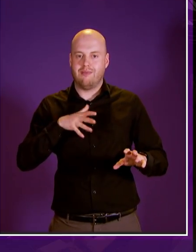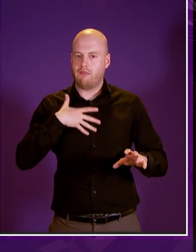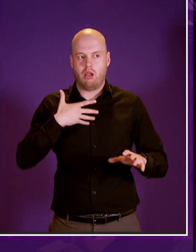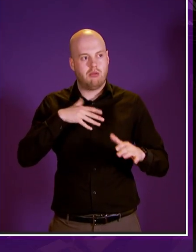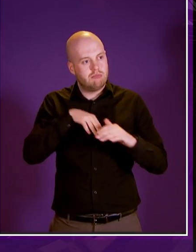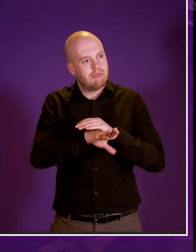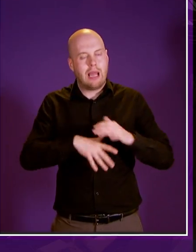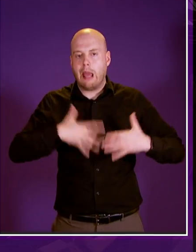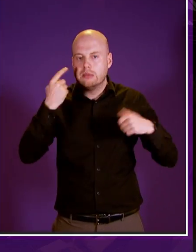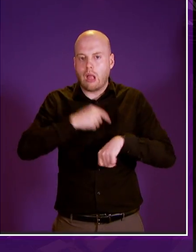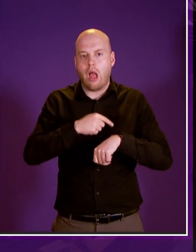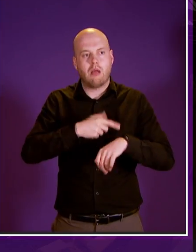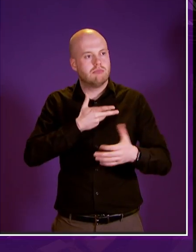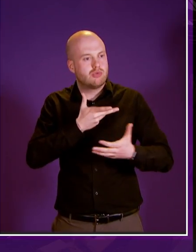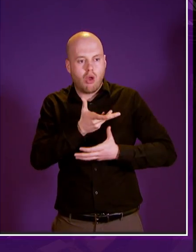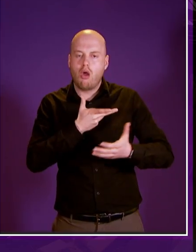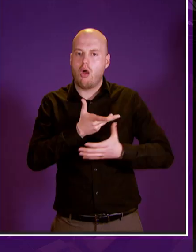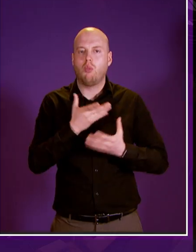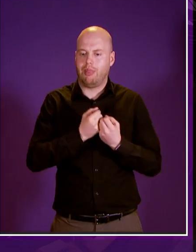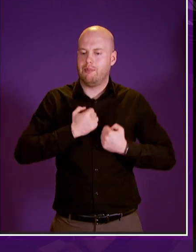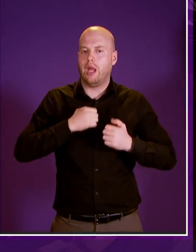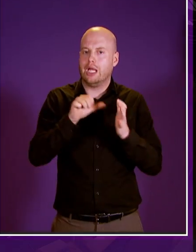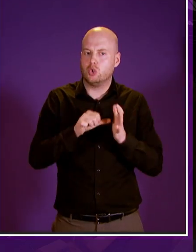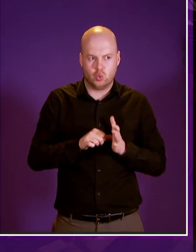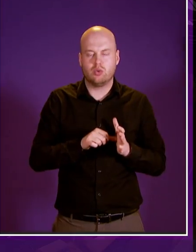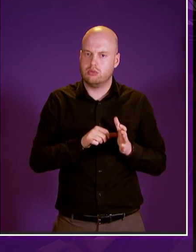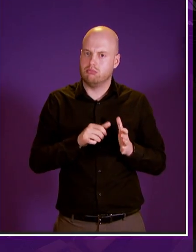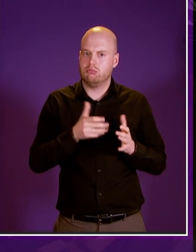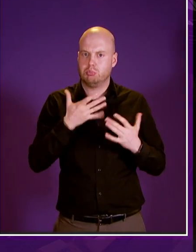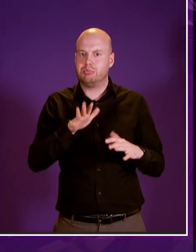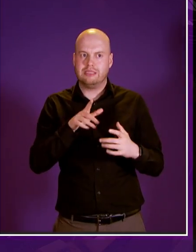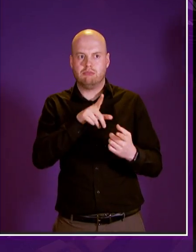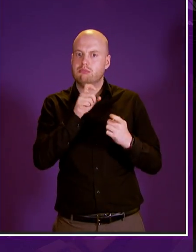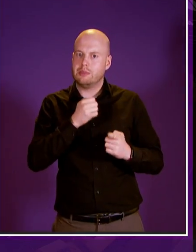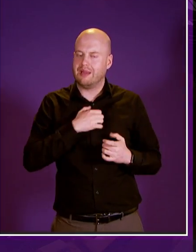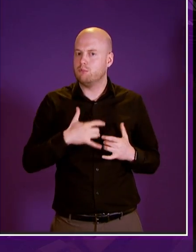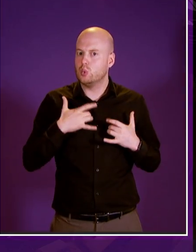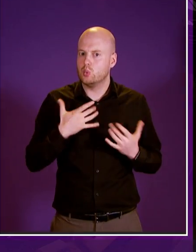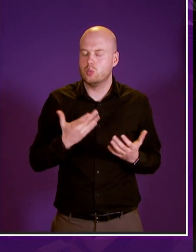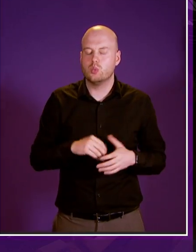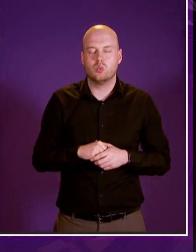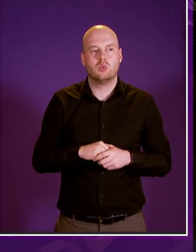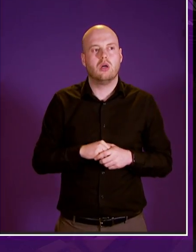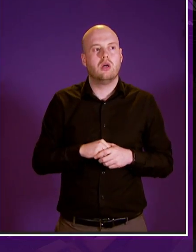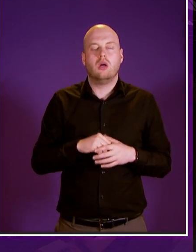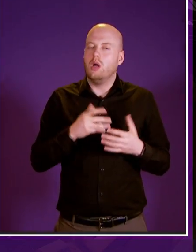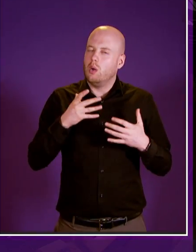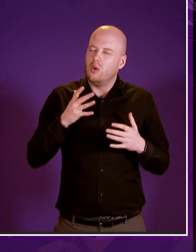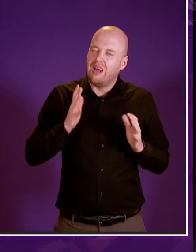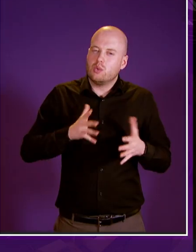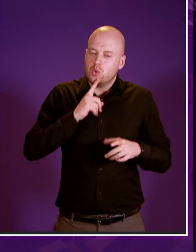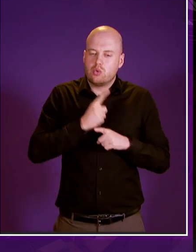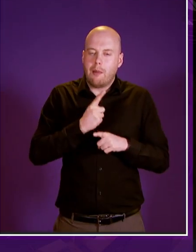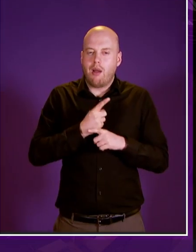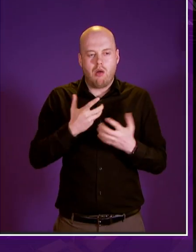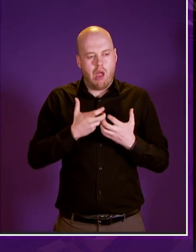of the issues that i've had with the the whole bill and one of the things i think we need to when we're talking about how we go about things in the future and how we